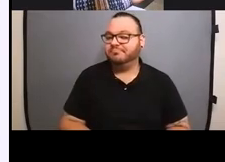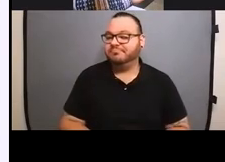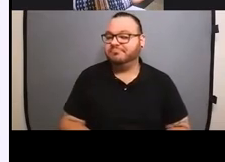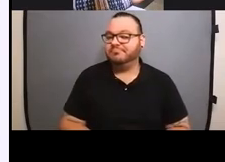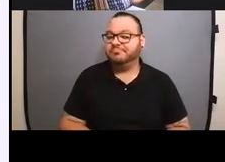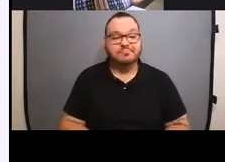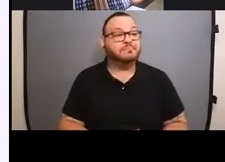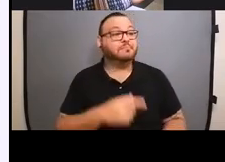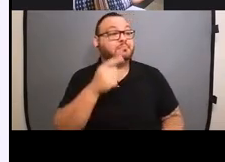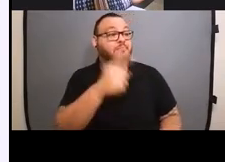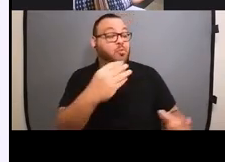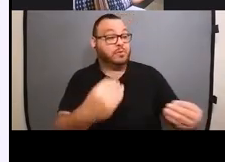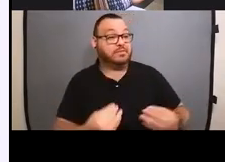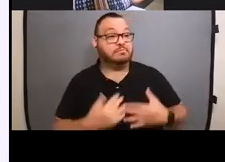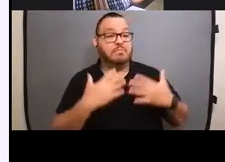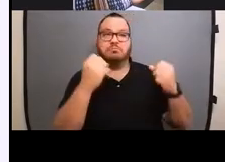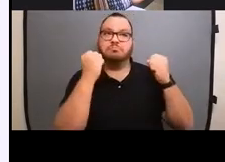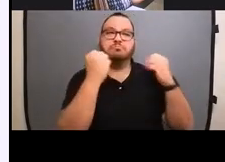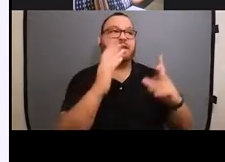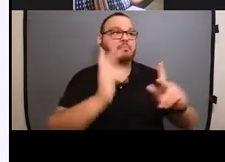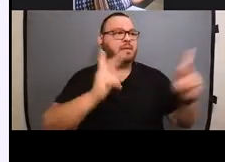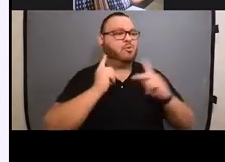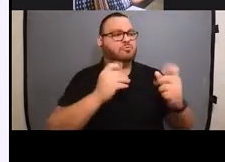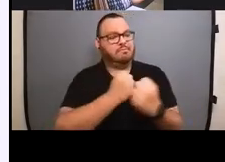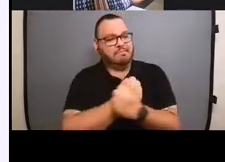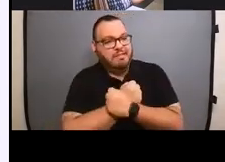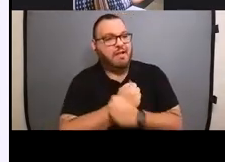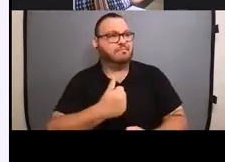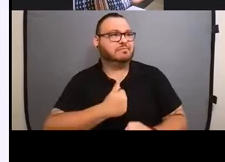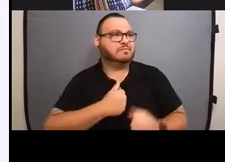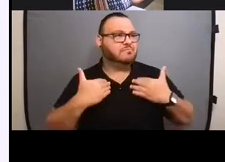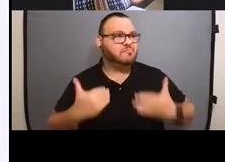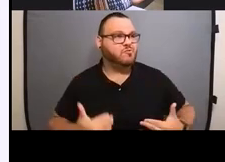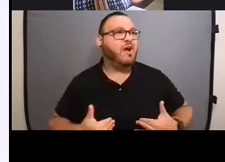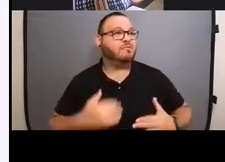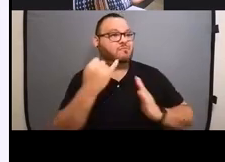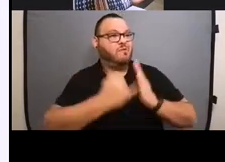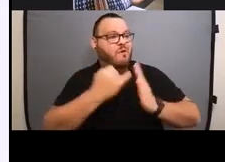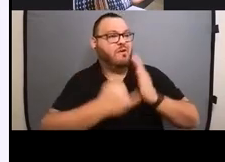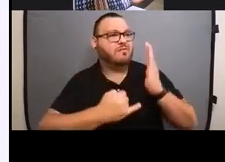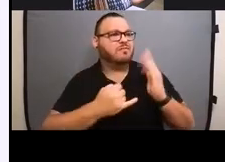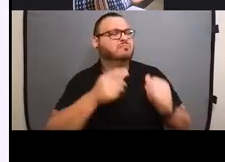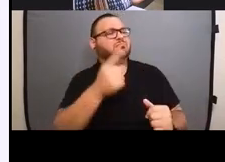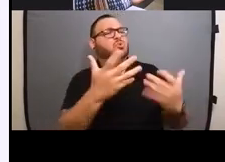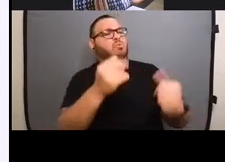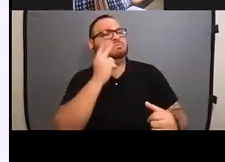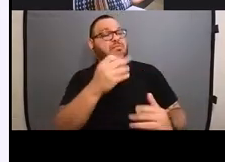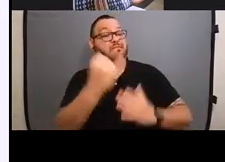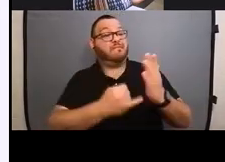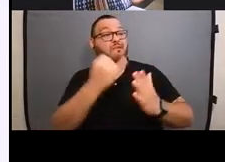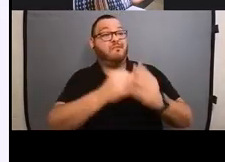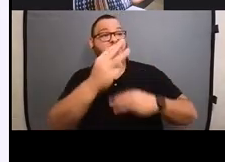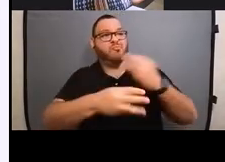Since you inspire so many people in loving their bodies and their art, what would you like to see improve in the art world for the